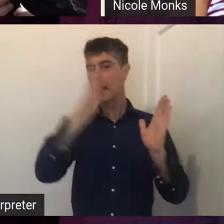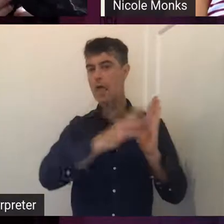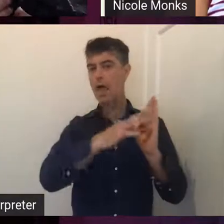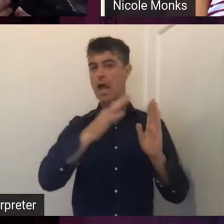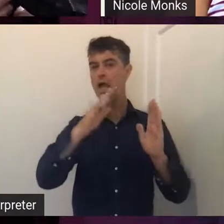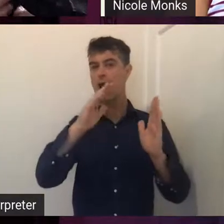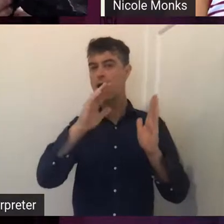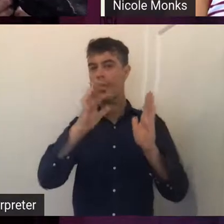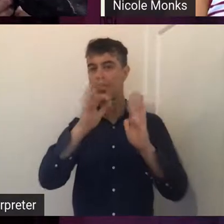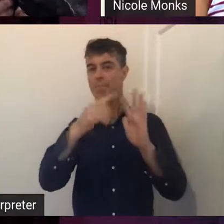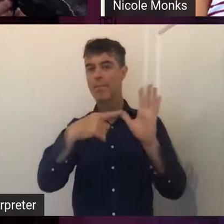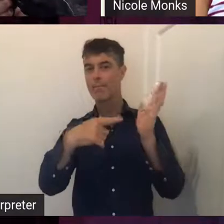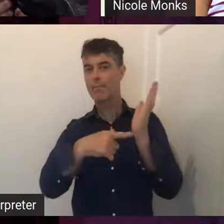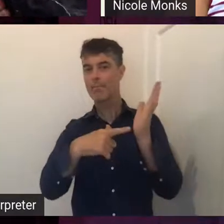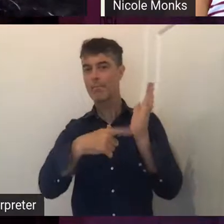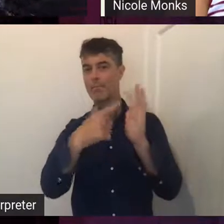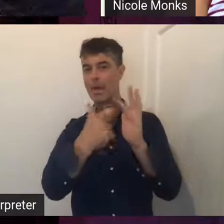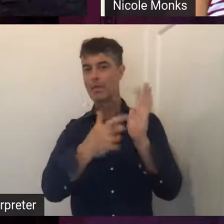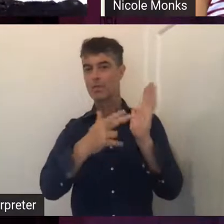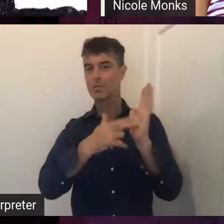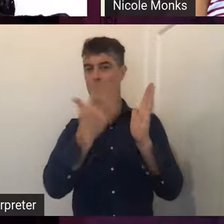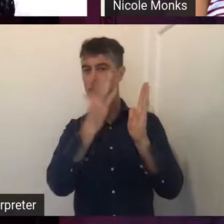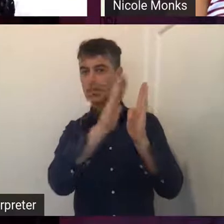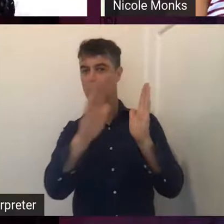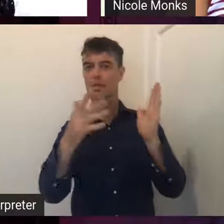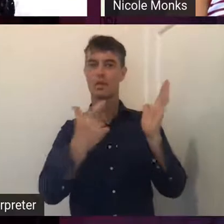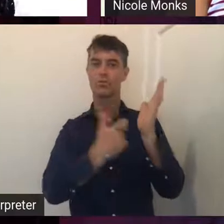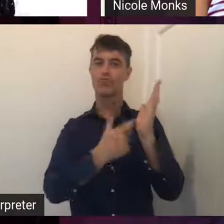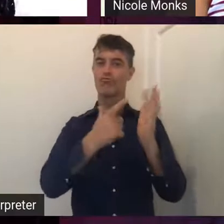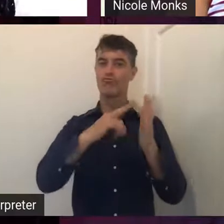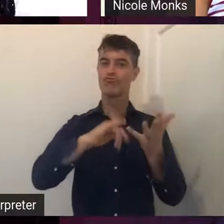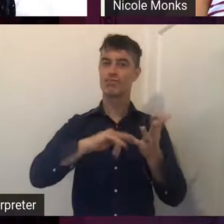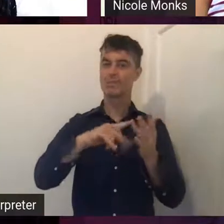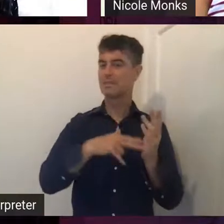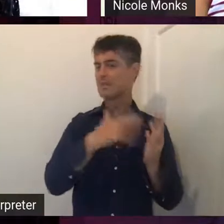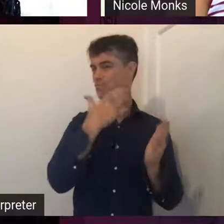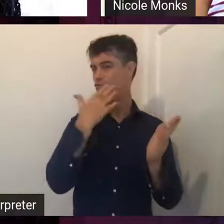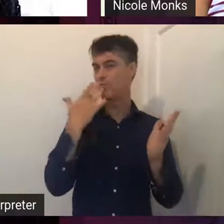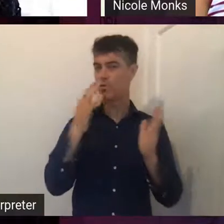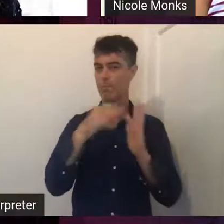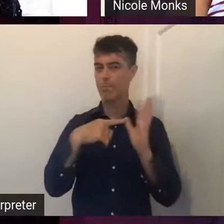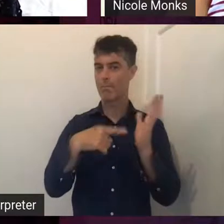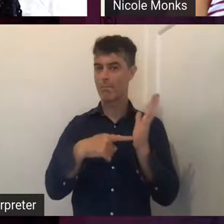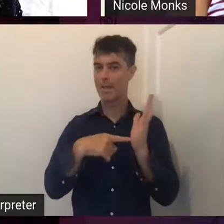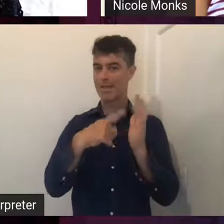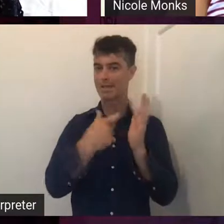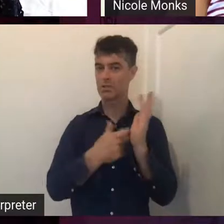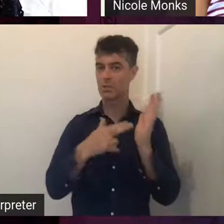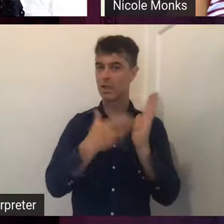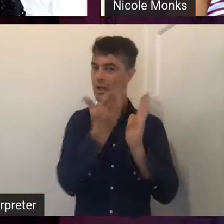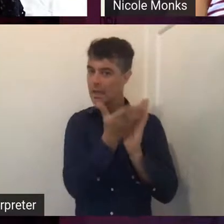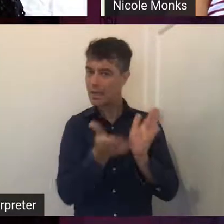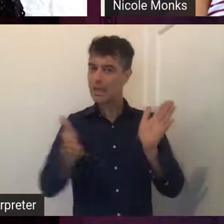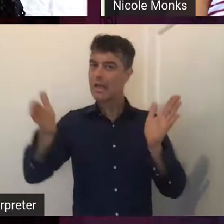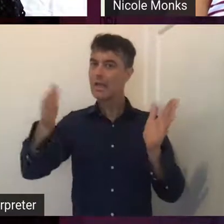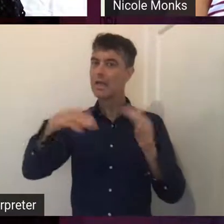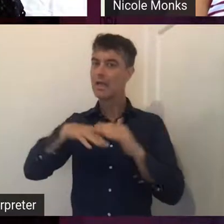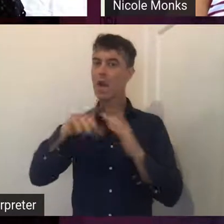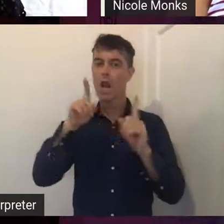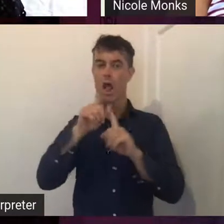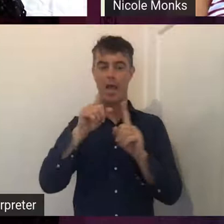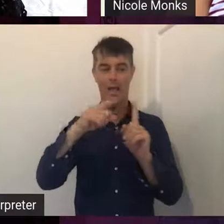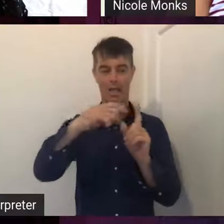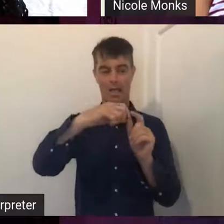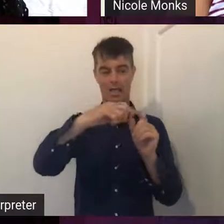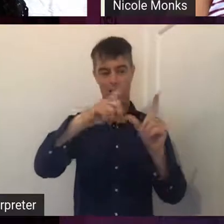patterns of resin that have been created. So it's got this beautiful pattern inside it. It almost looks like the petals on